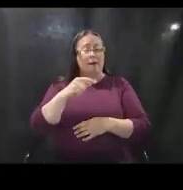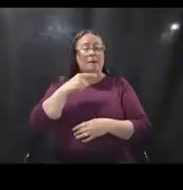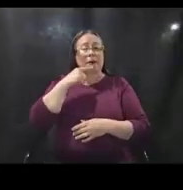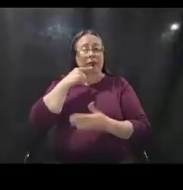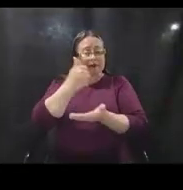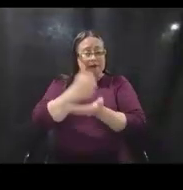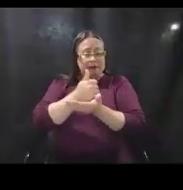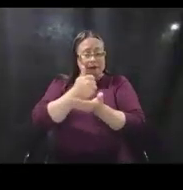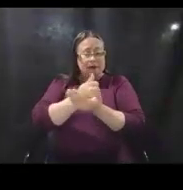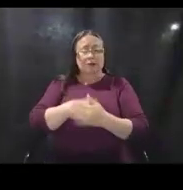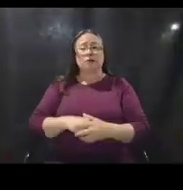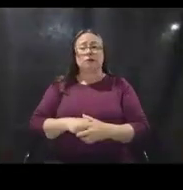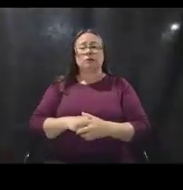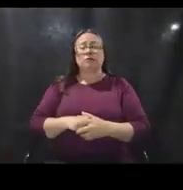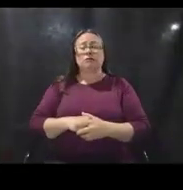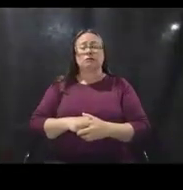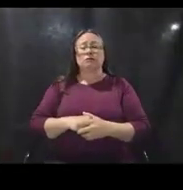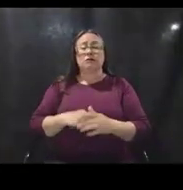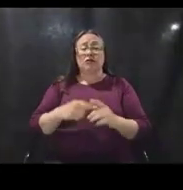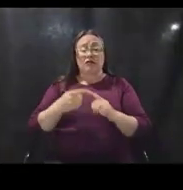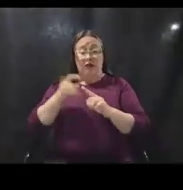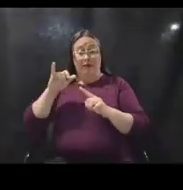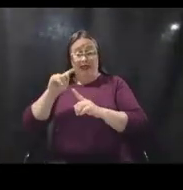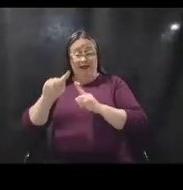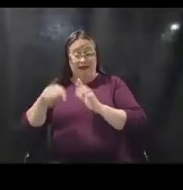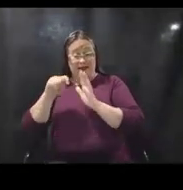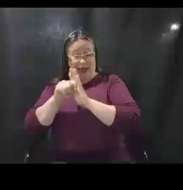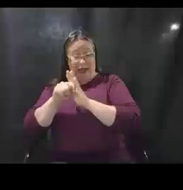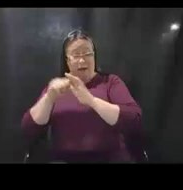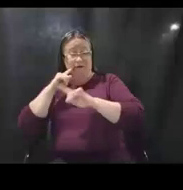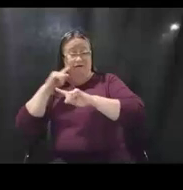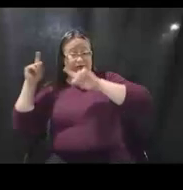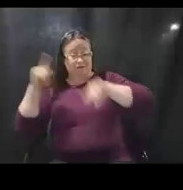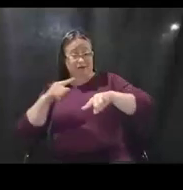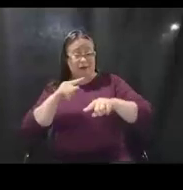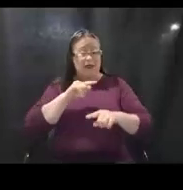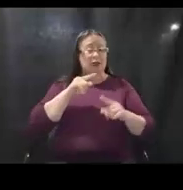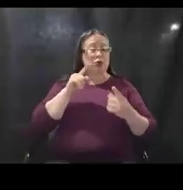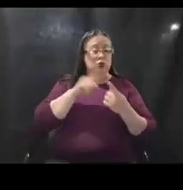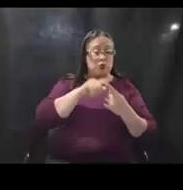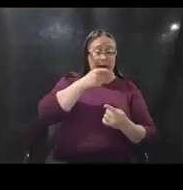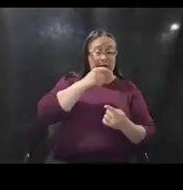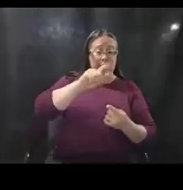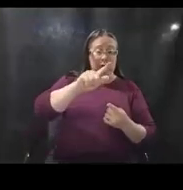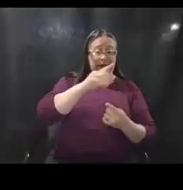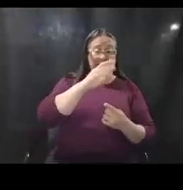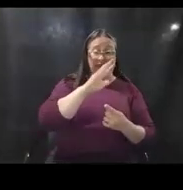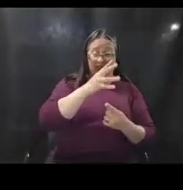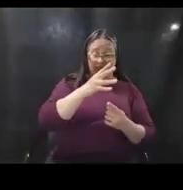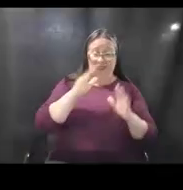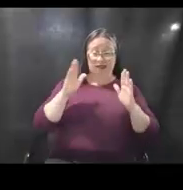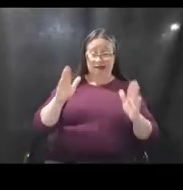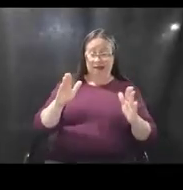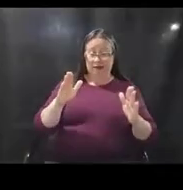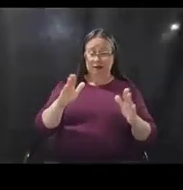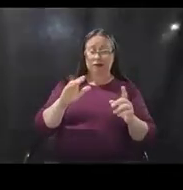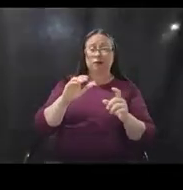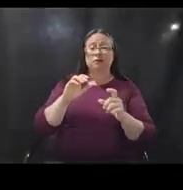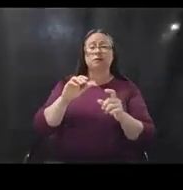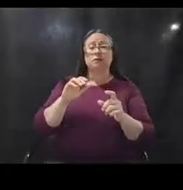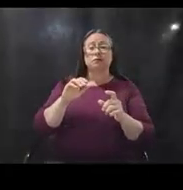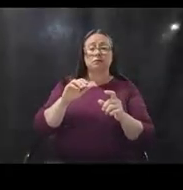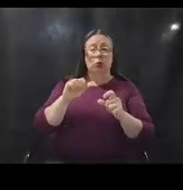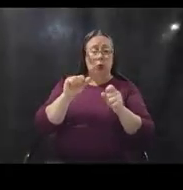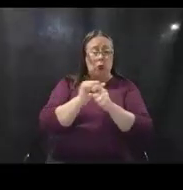between the time that that executive order was issued on April 5th, FEMA worked to